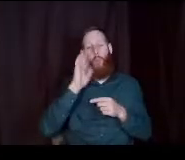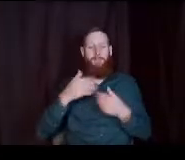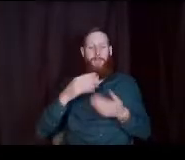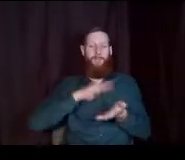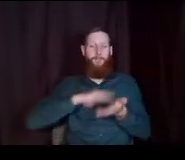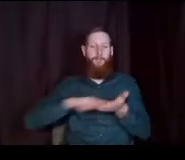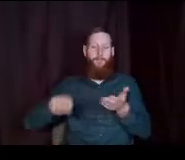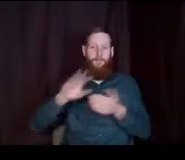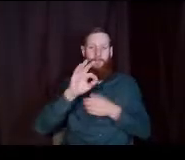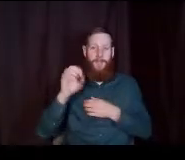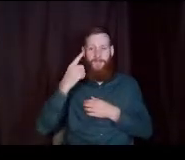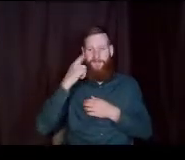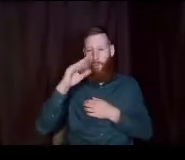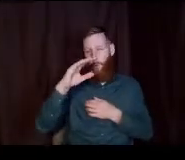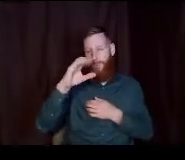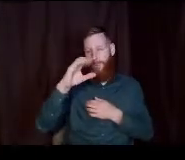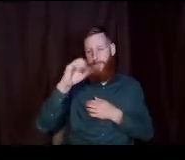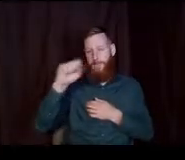profile